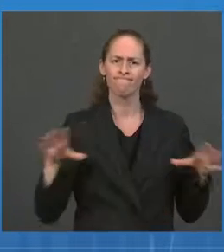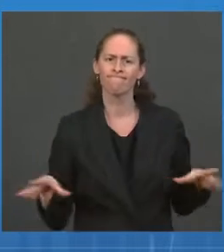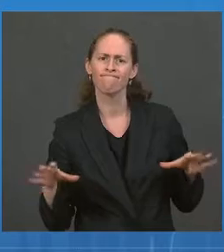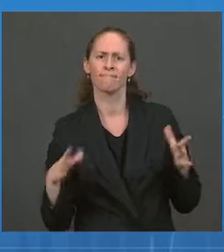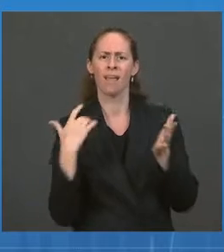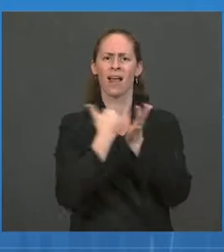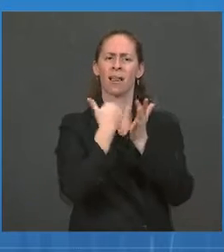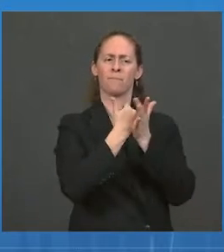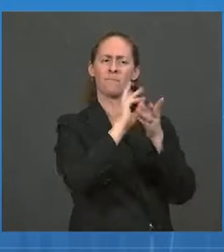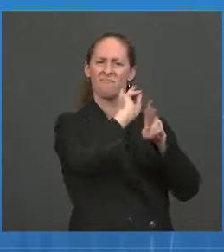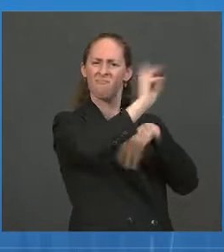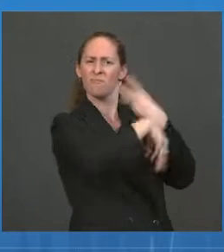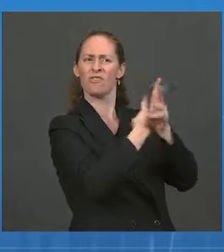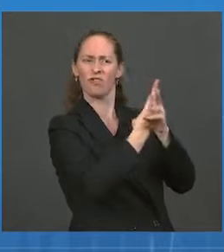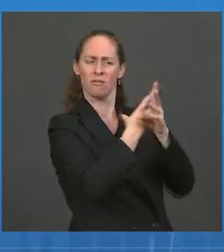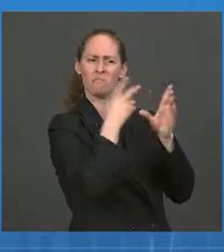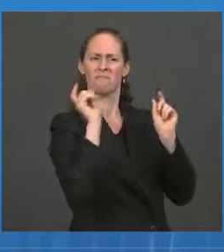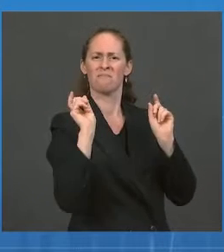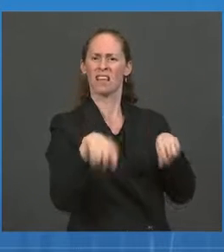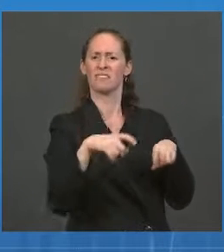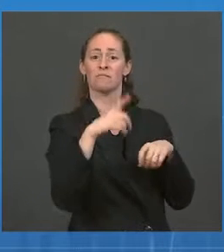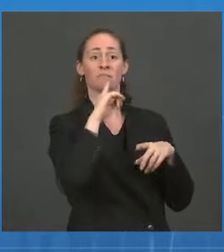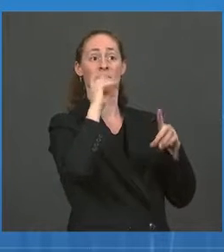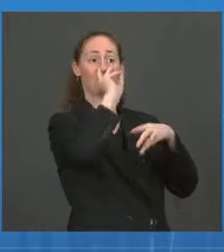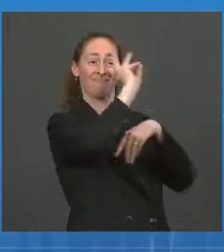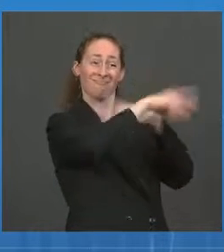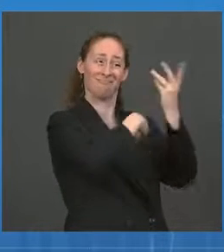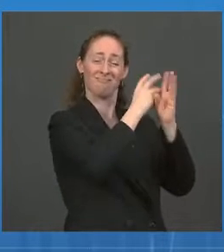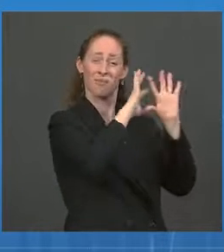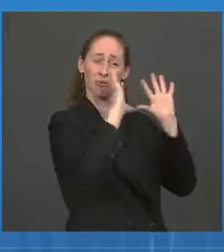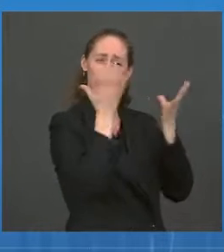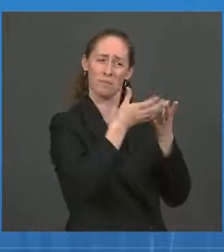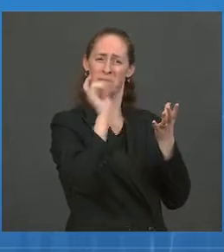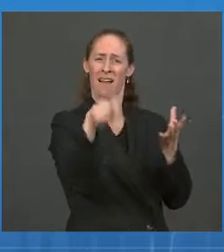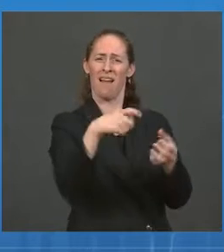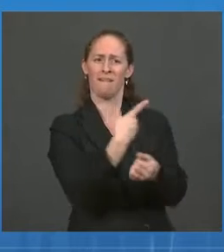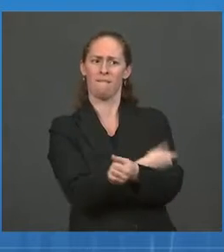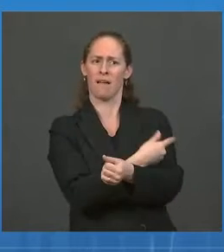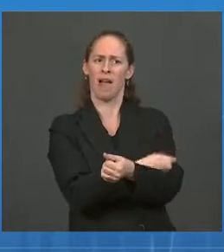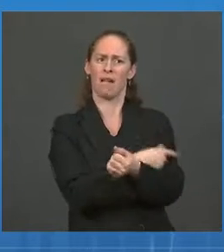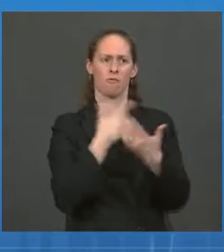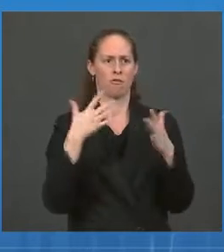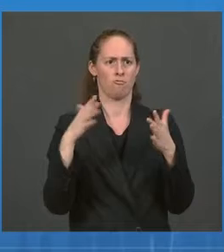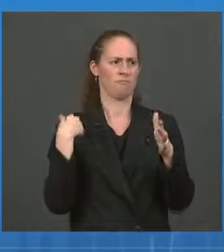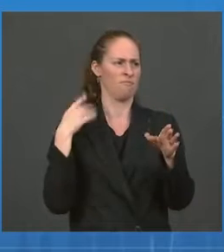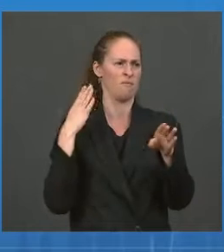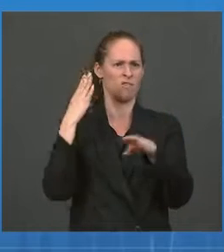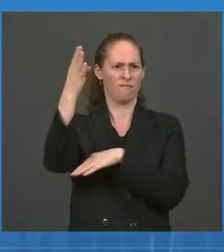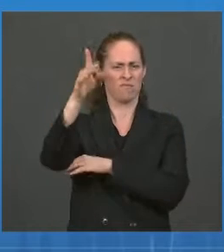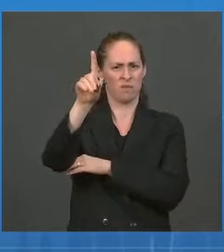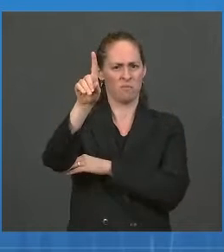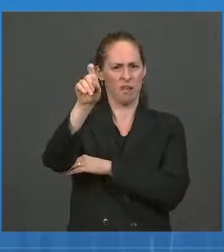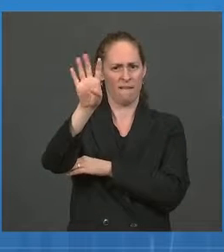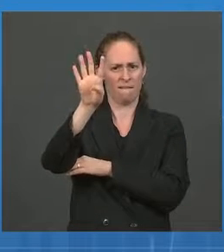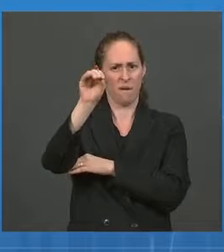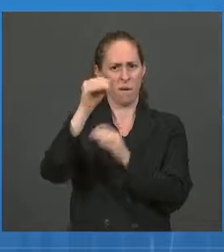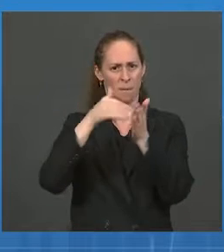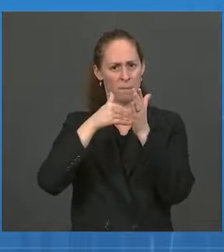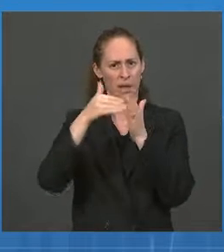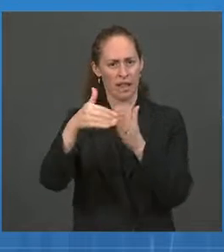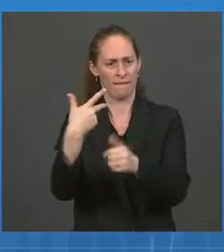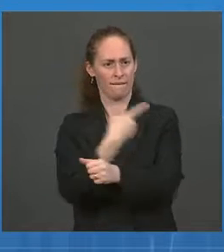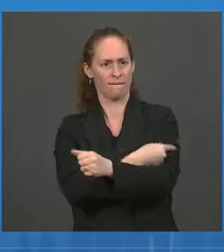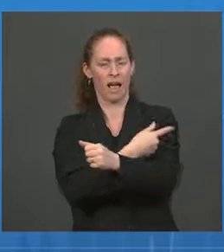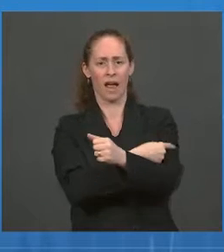world vaccinated. And, you know, we've done a lot already with 140 million doses shared with